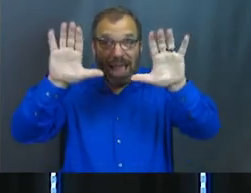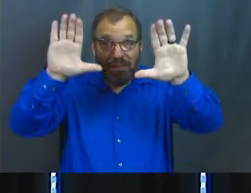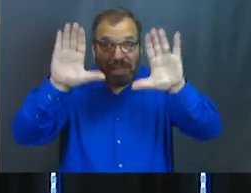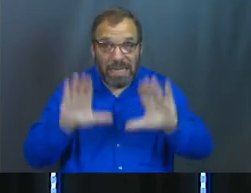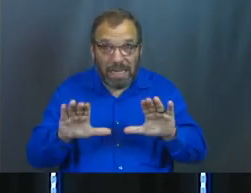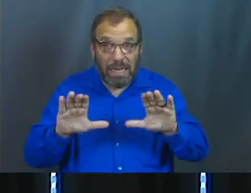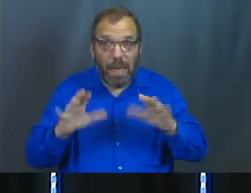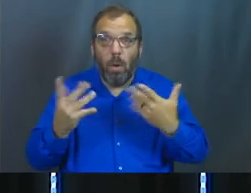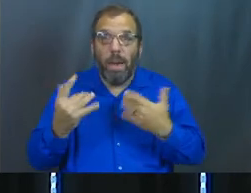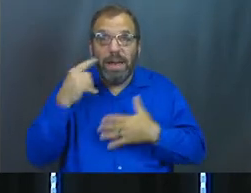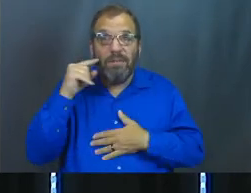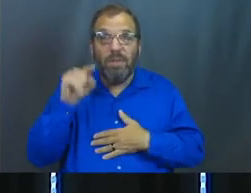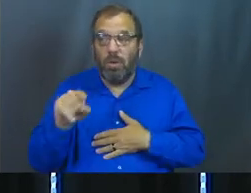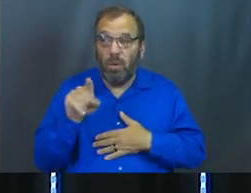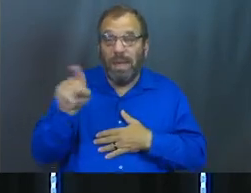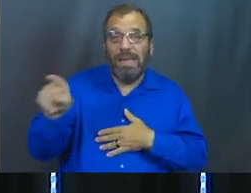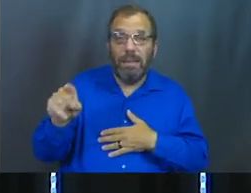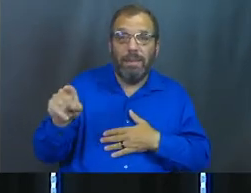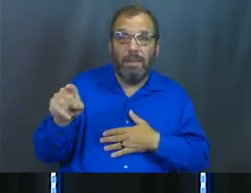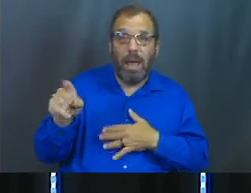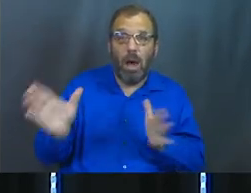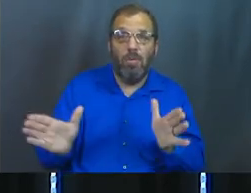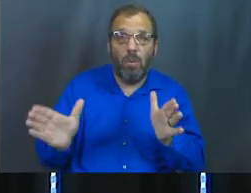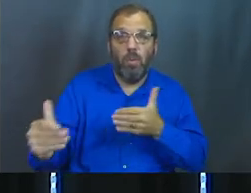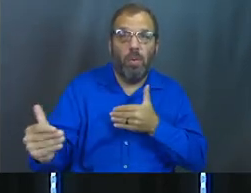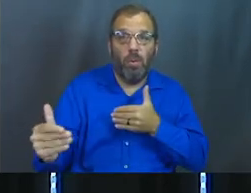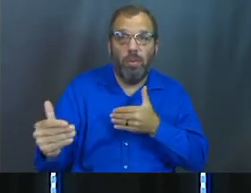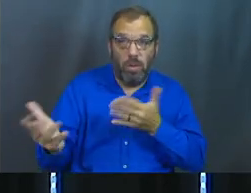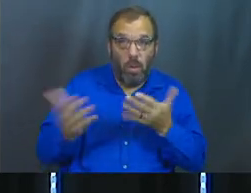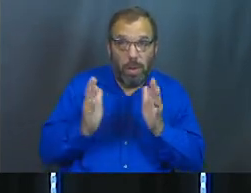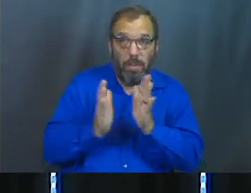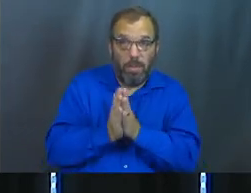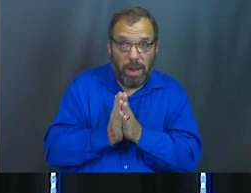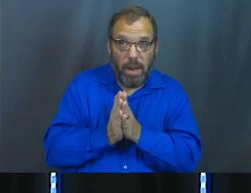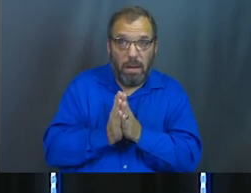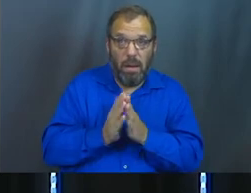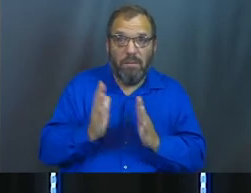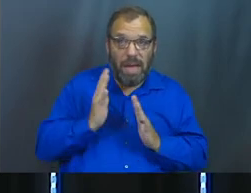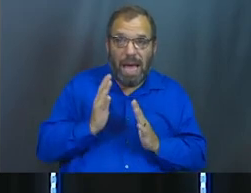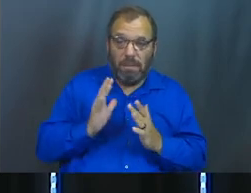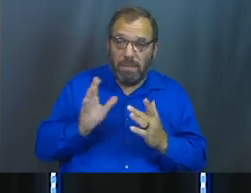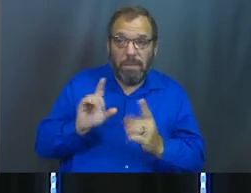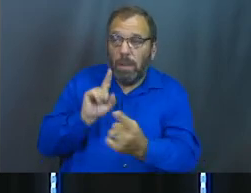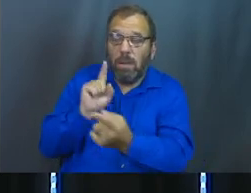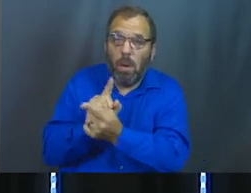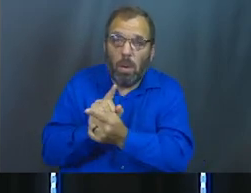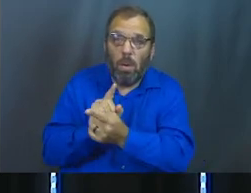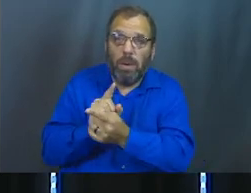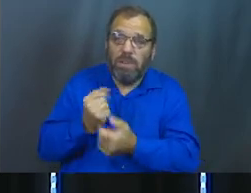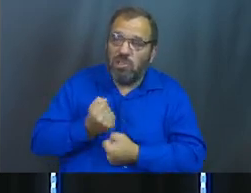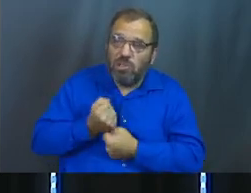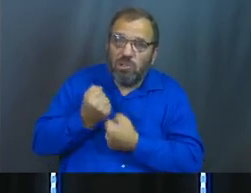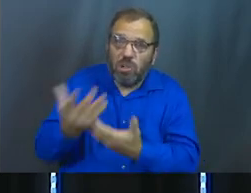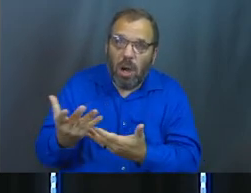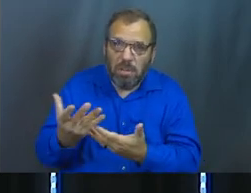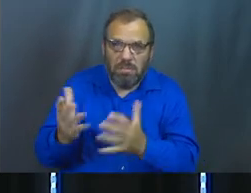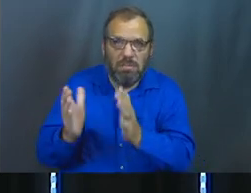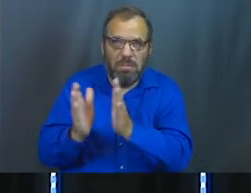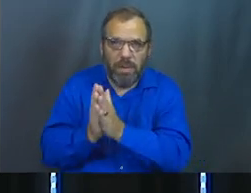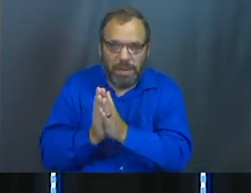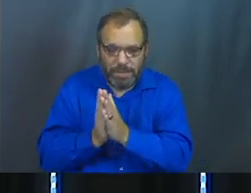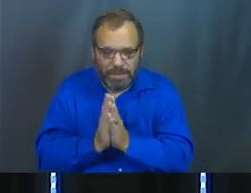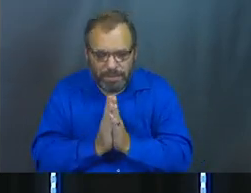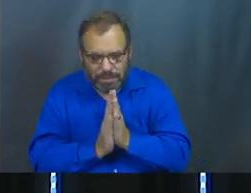that is always waiting for you back there to pray for you. If you would like prayer support, you'd just like to talk to somebody. Let's pray.